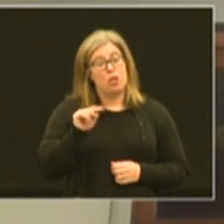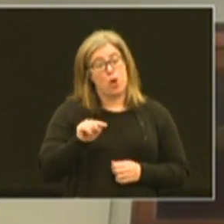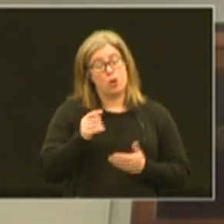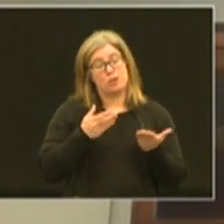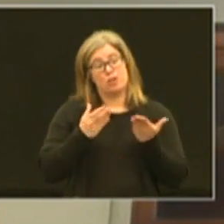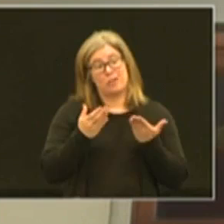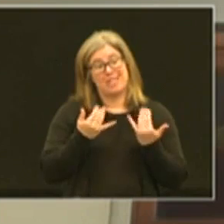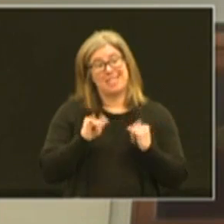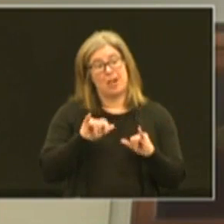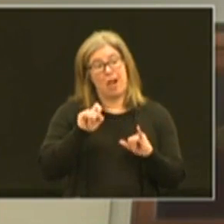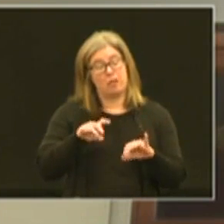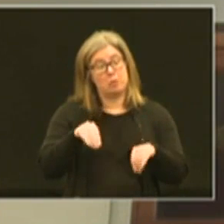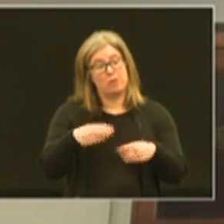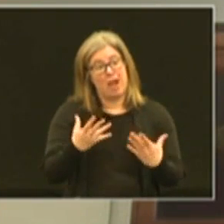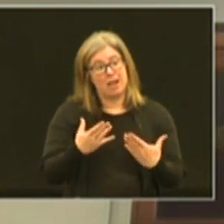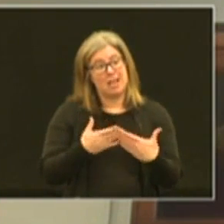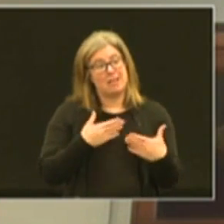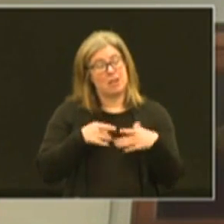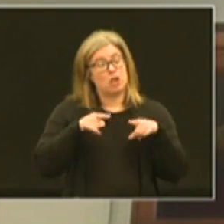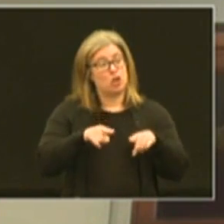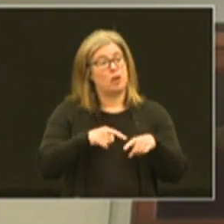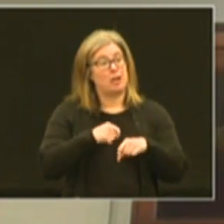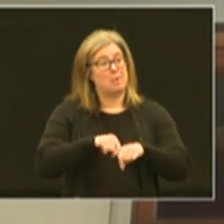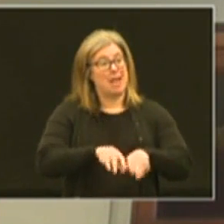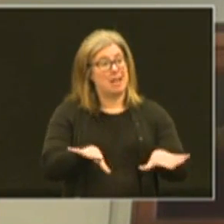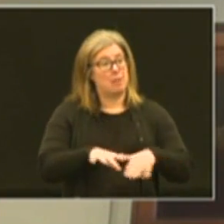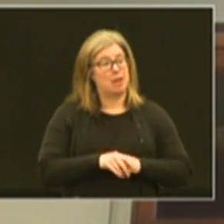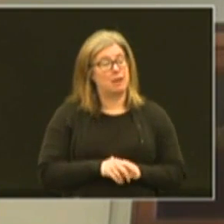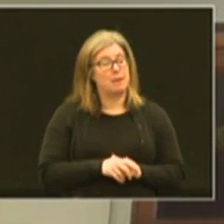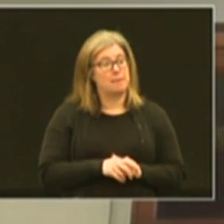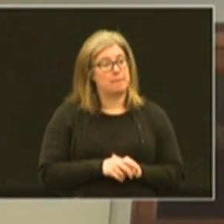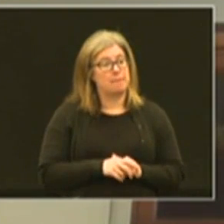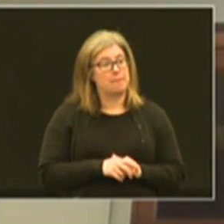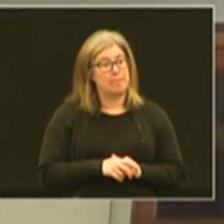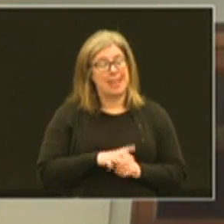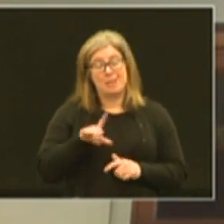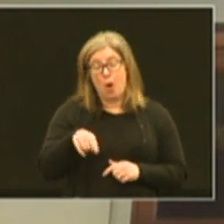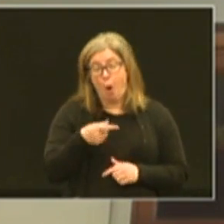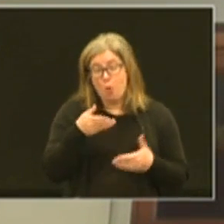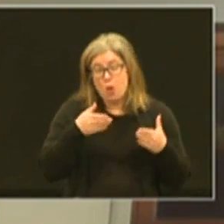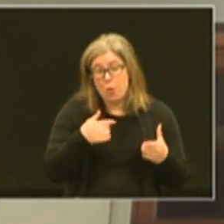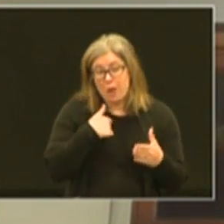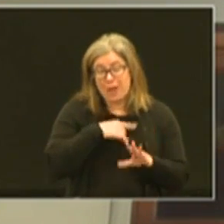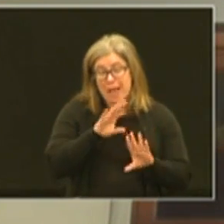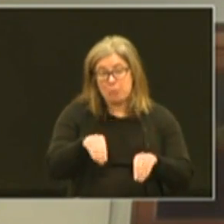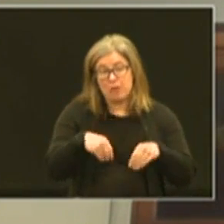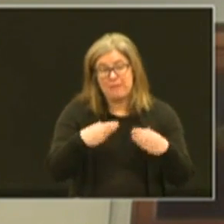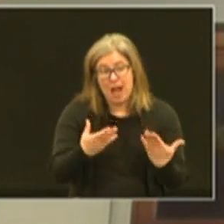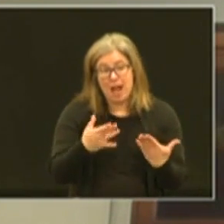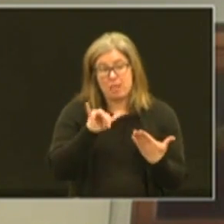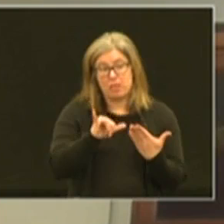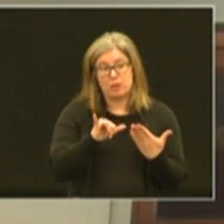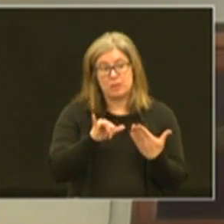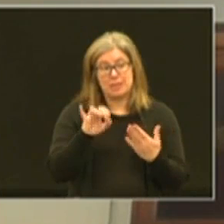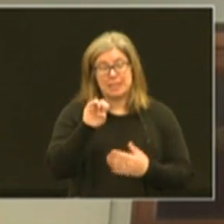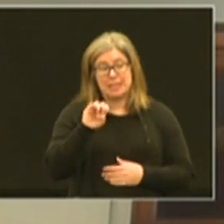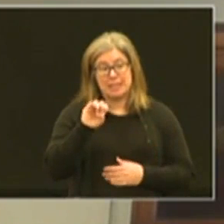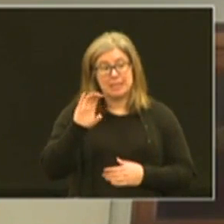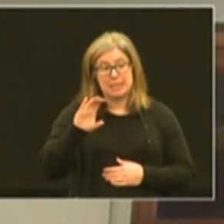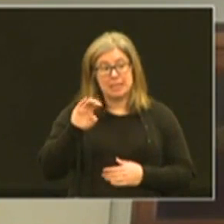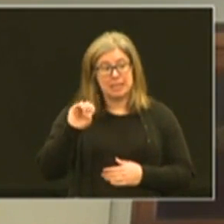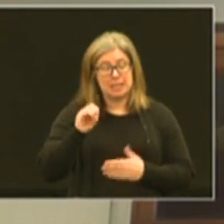services still have to be provided even during a pandemic and the only way we can provide those ece